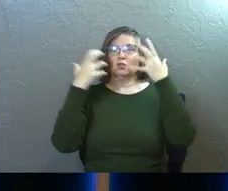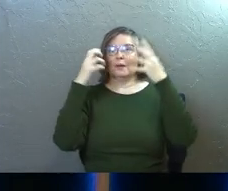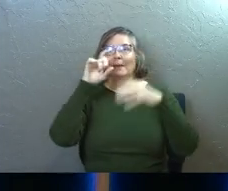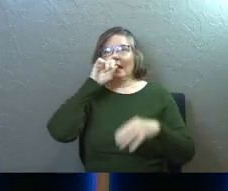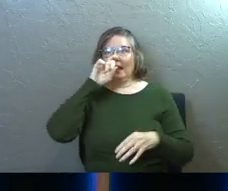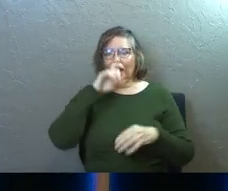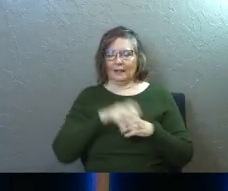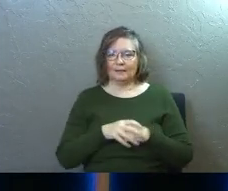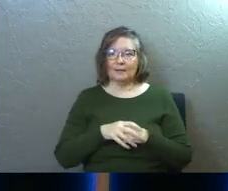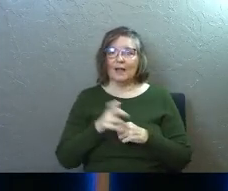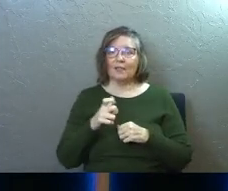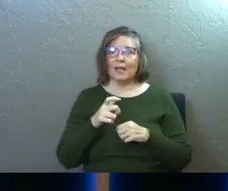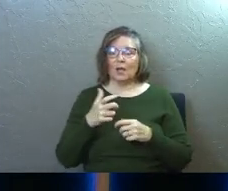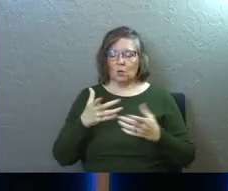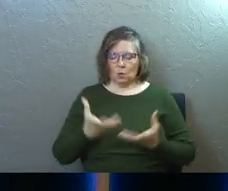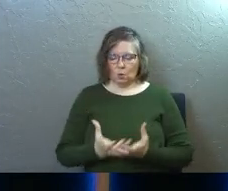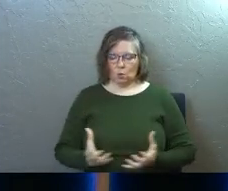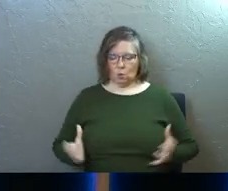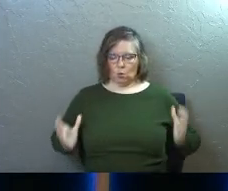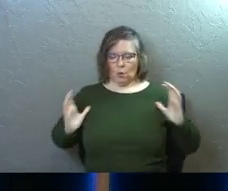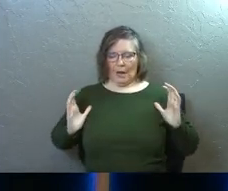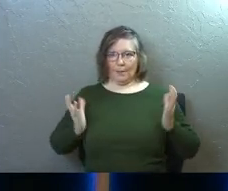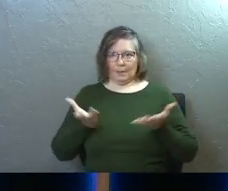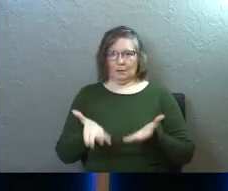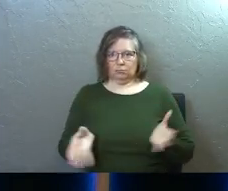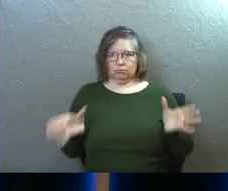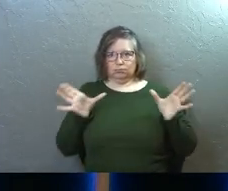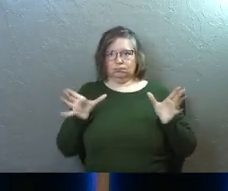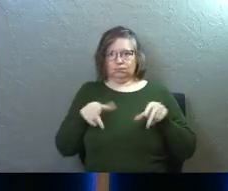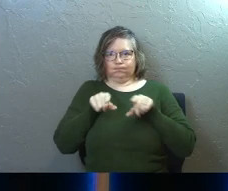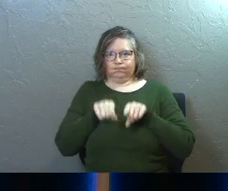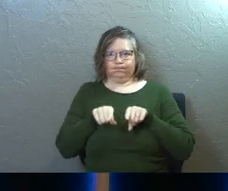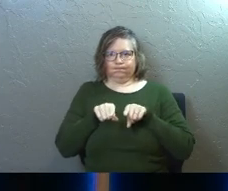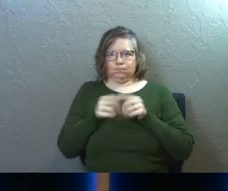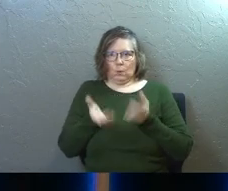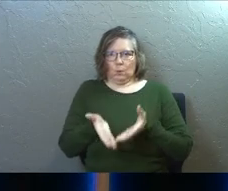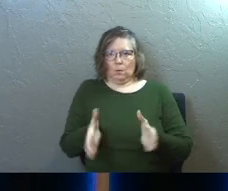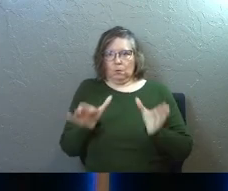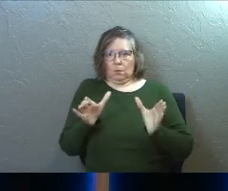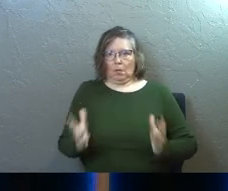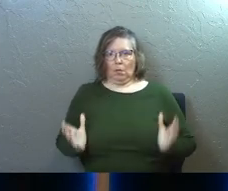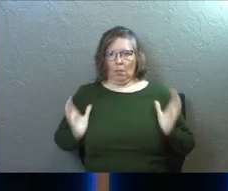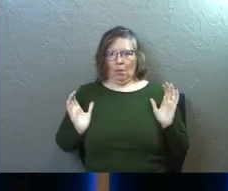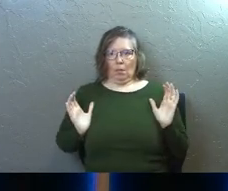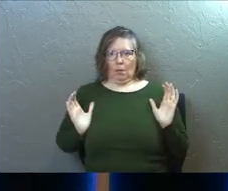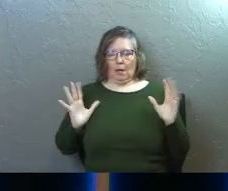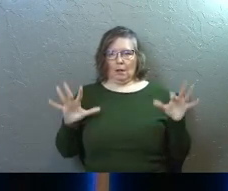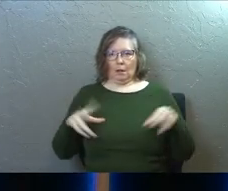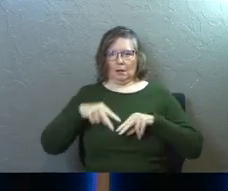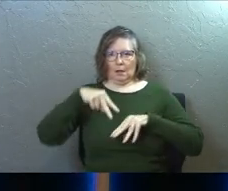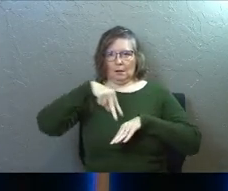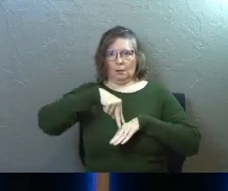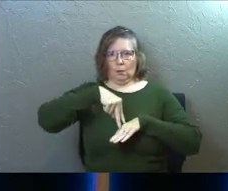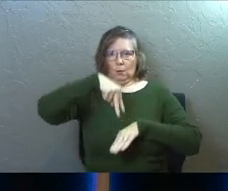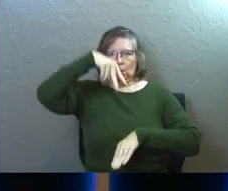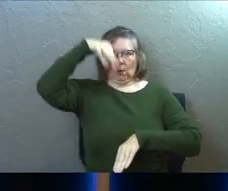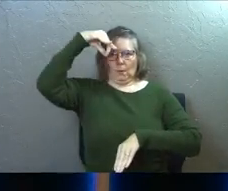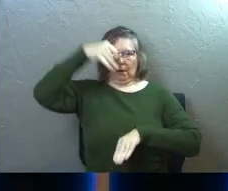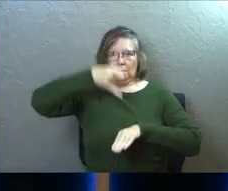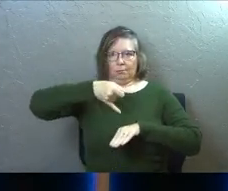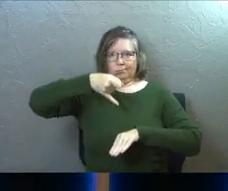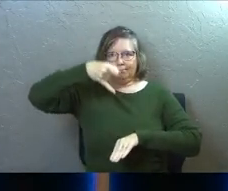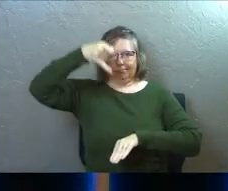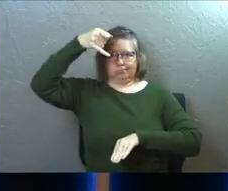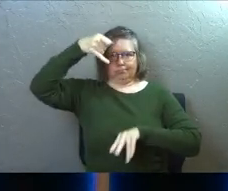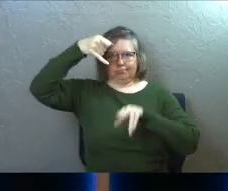they would wrap you in like this weird taco and all the cables would go up somehow to a central